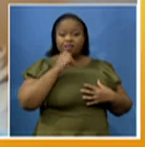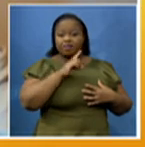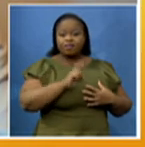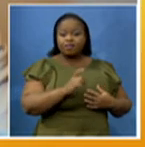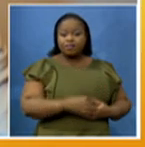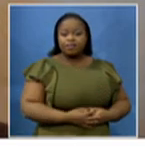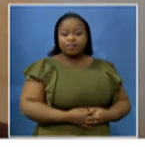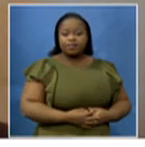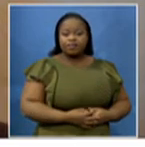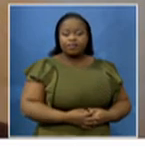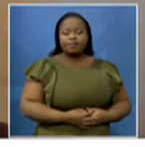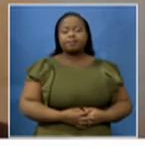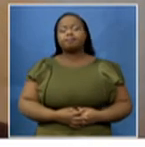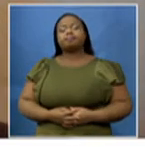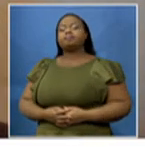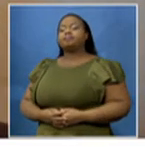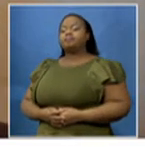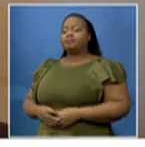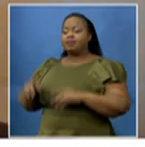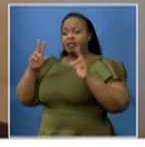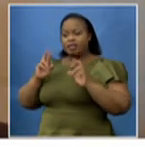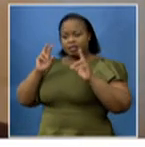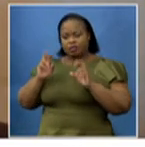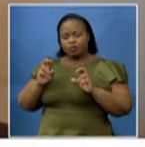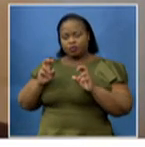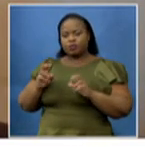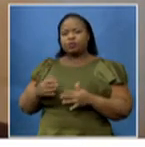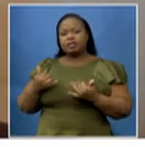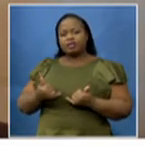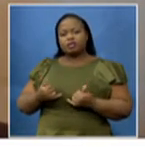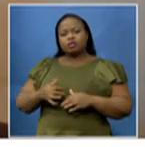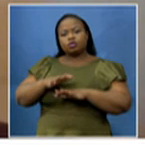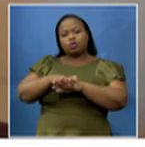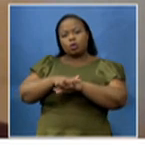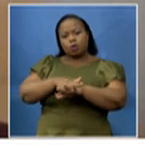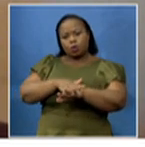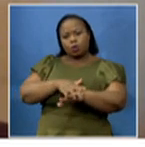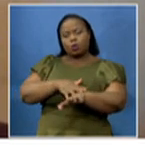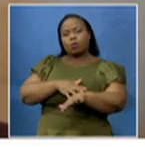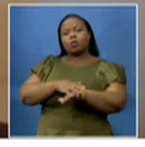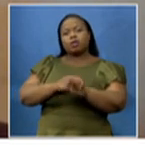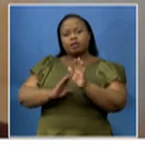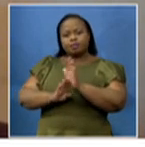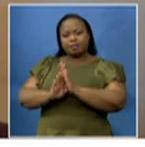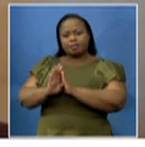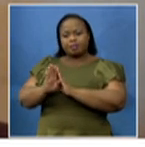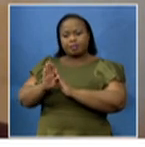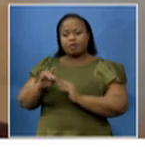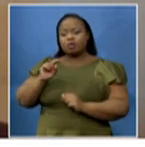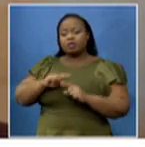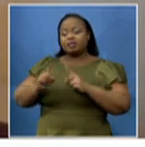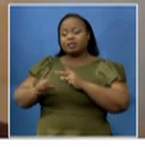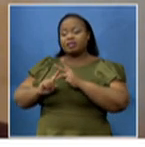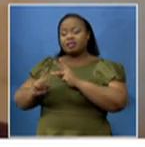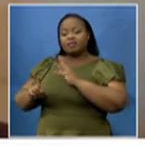Well, the issue of PPE is a moving target. We see in different areas, there are